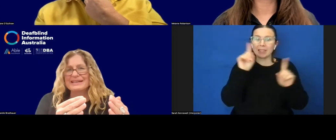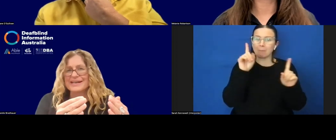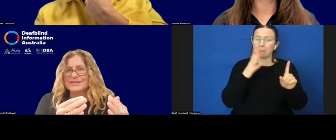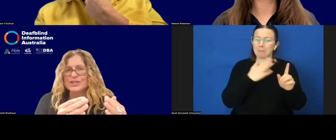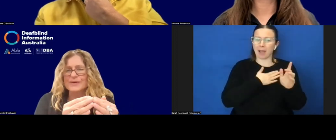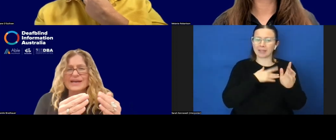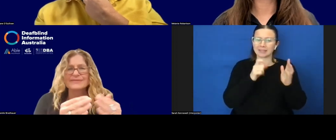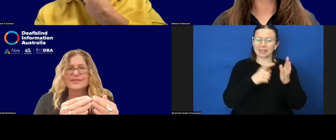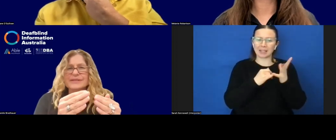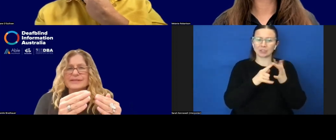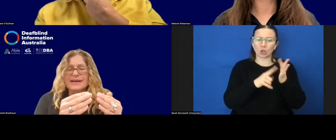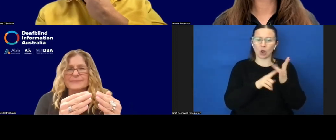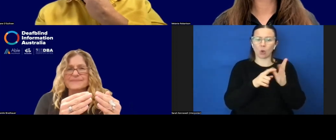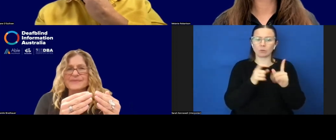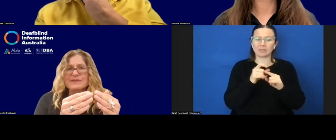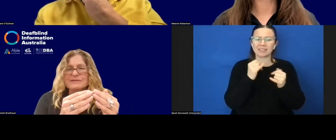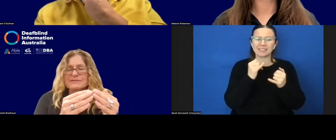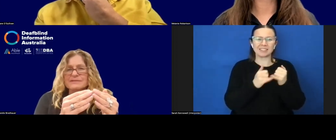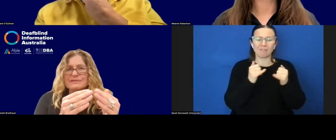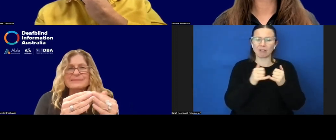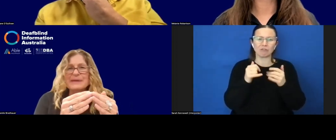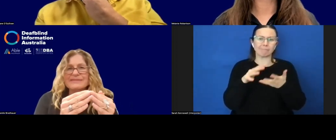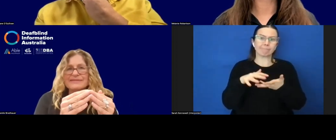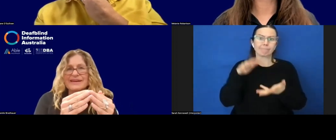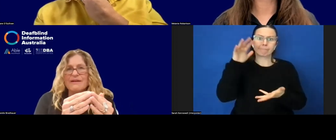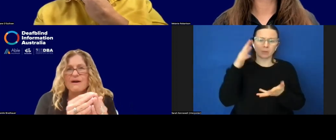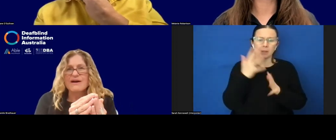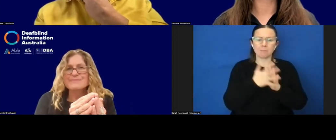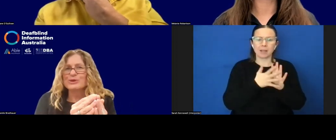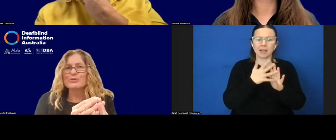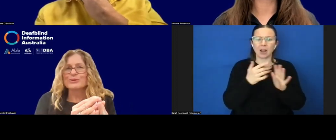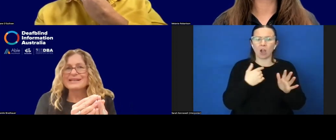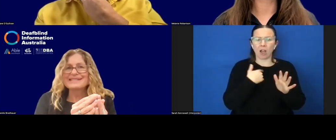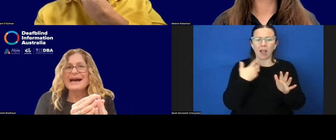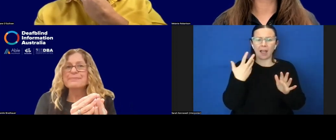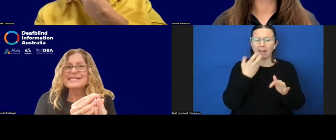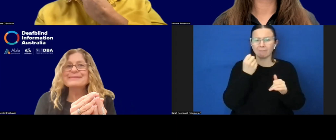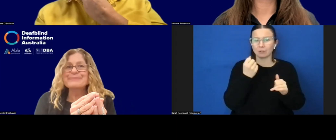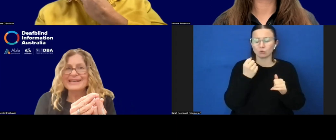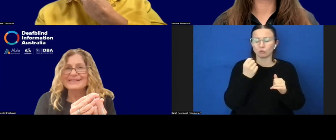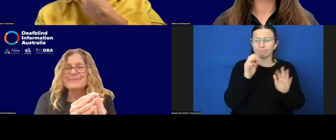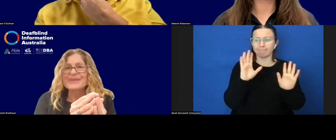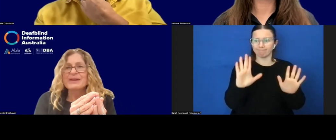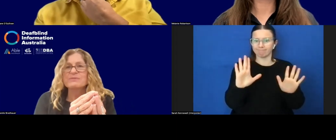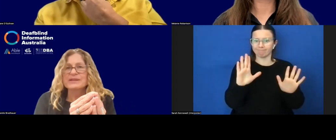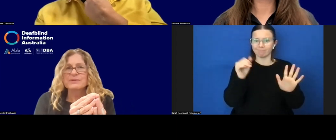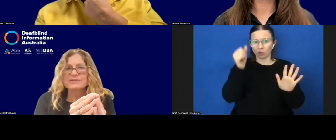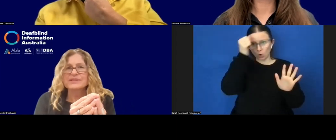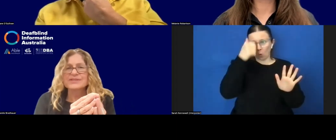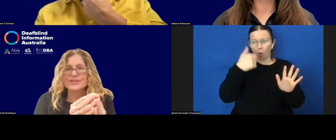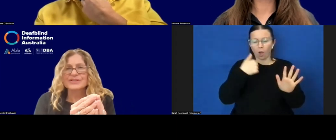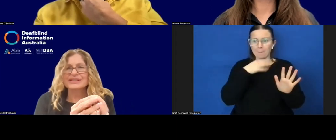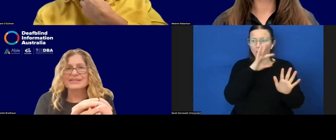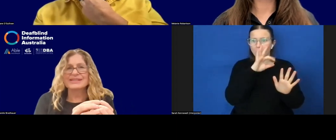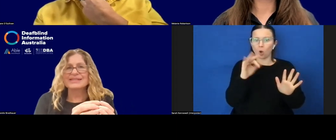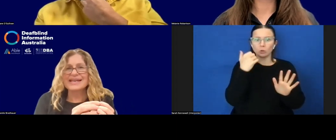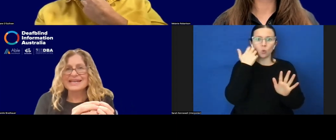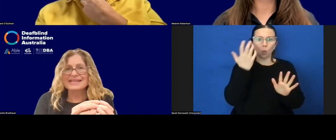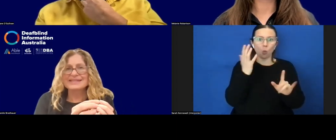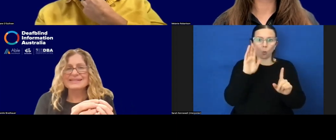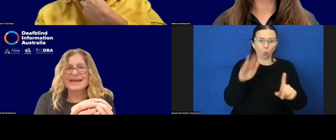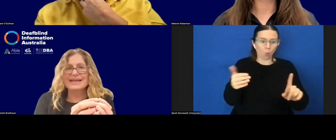is really large, so I have to respect that I'm not always up to speed with what the student